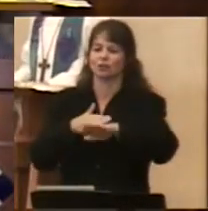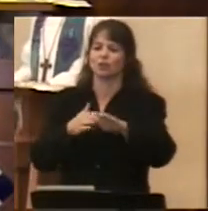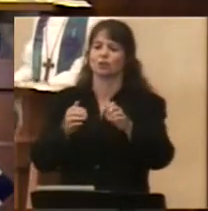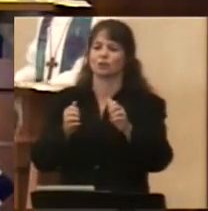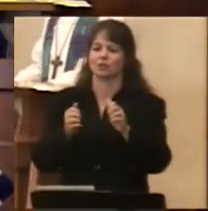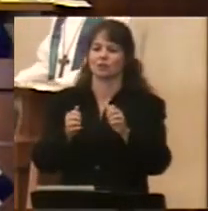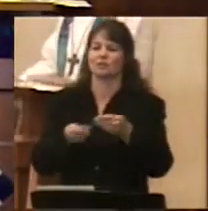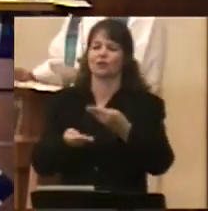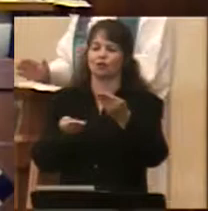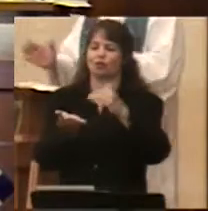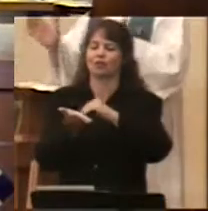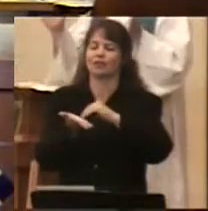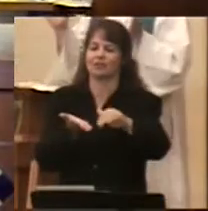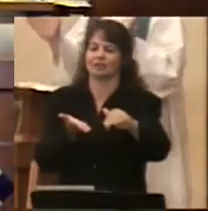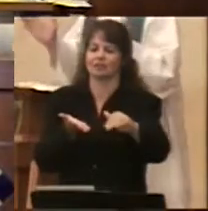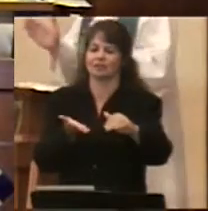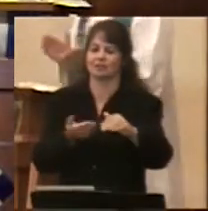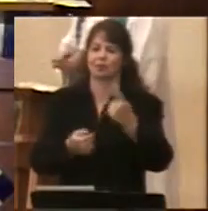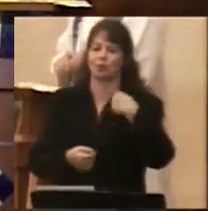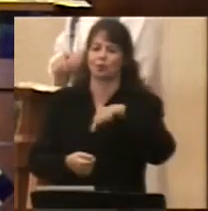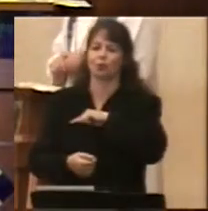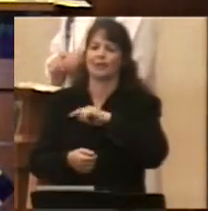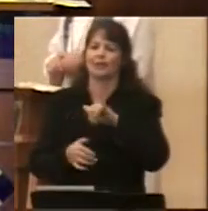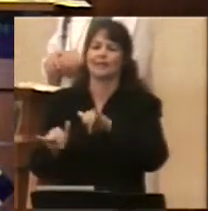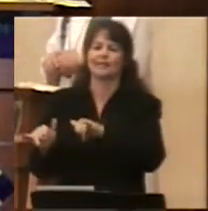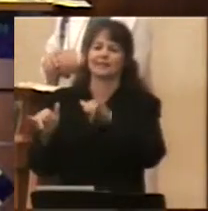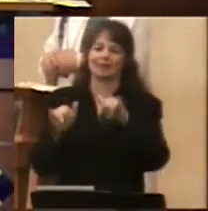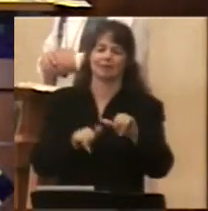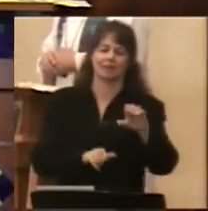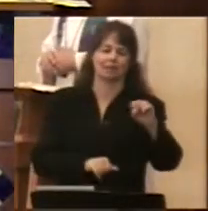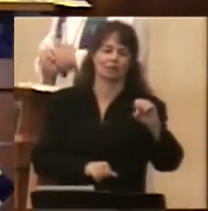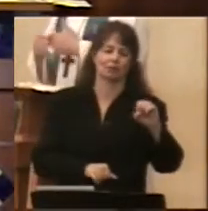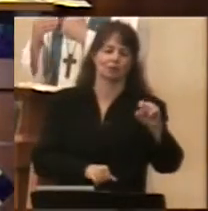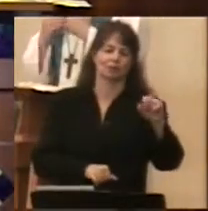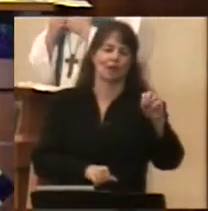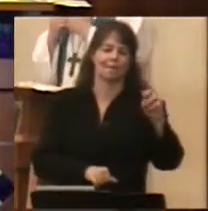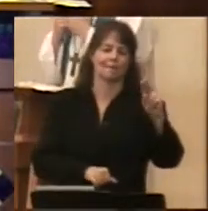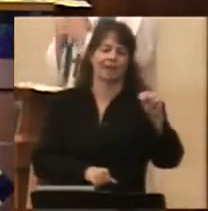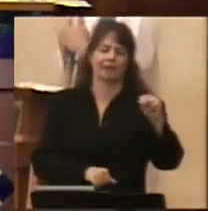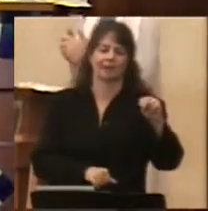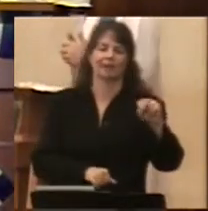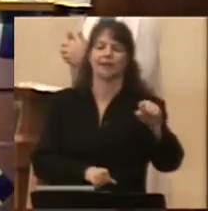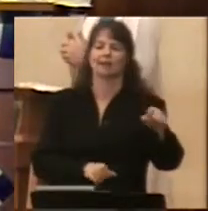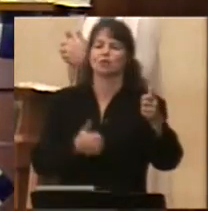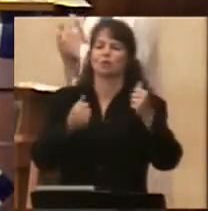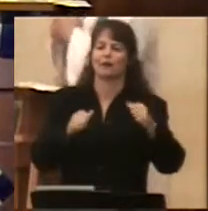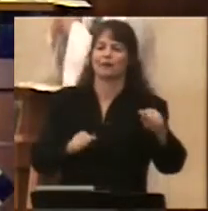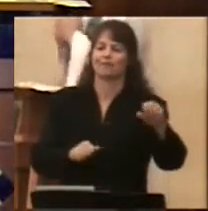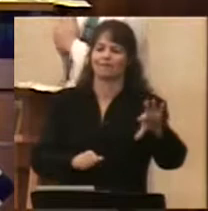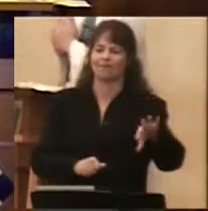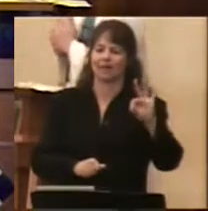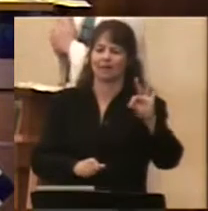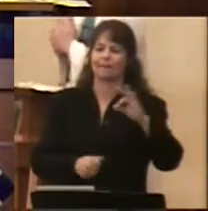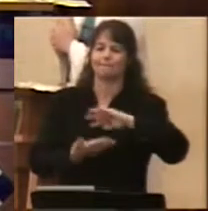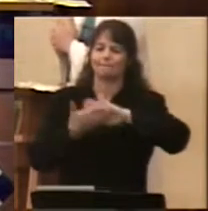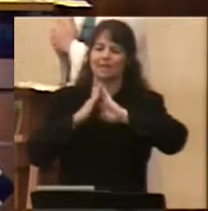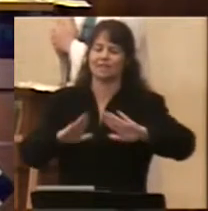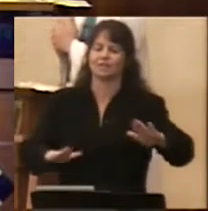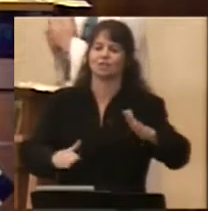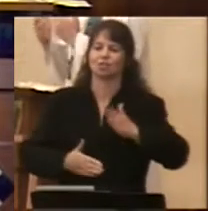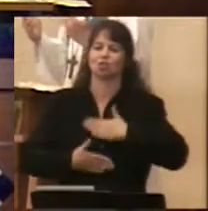we, like Solomon, have tried so hard to find joy and peace on our own terms, in our own ways,